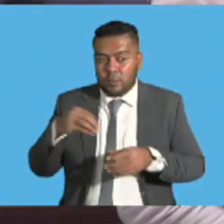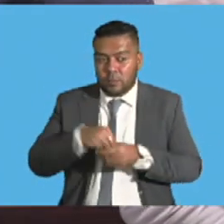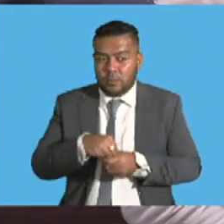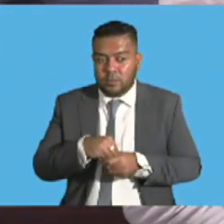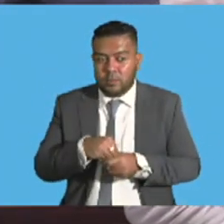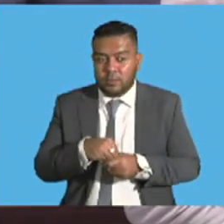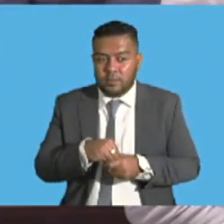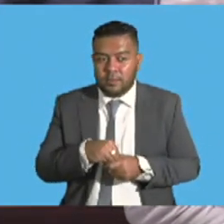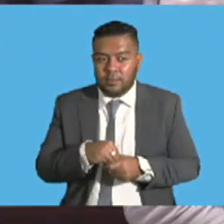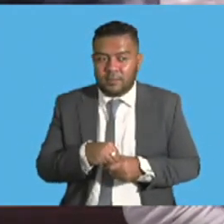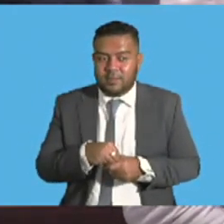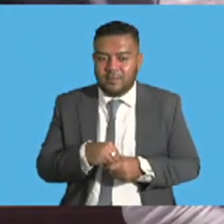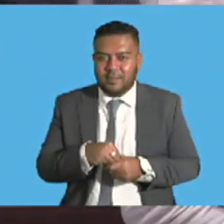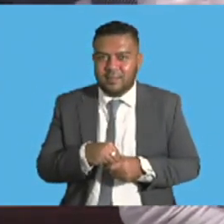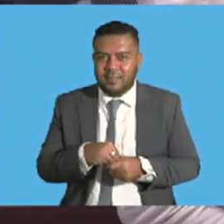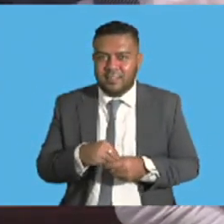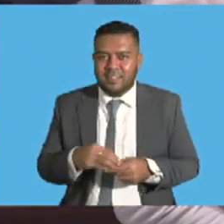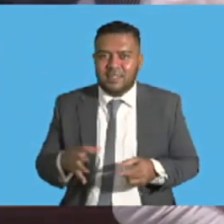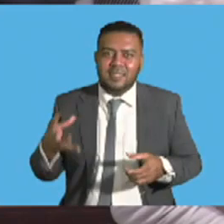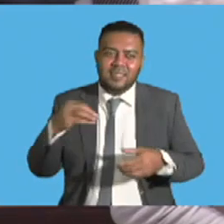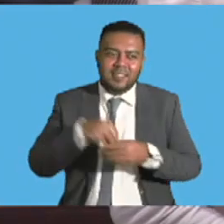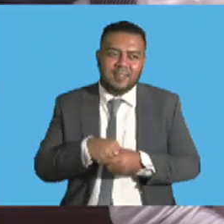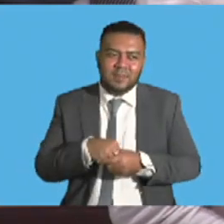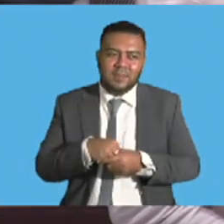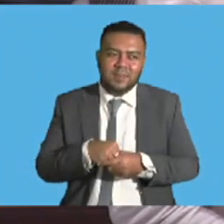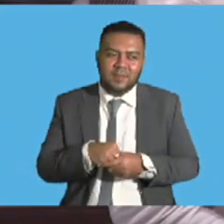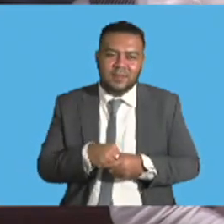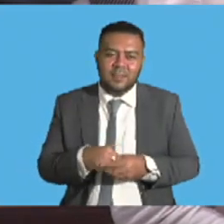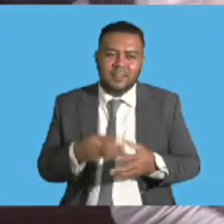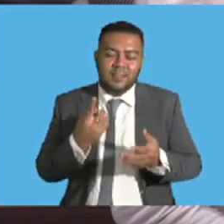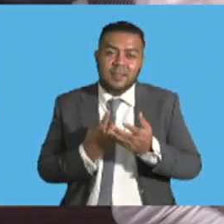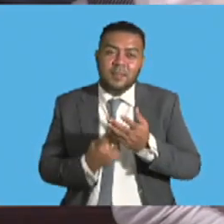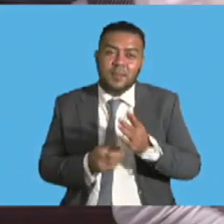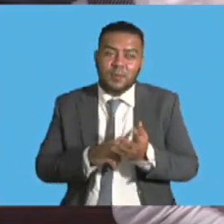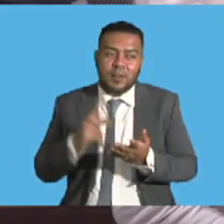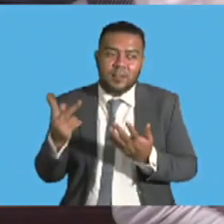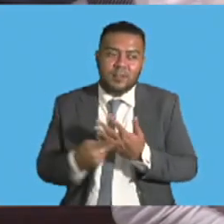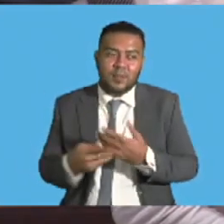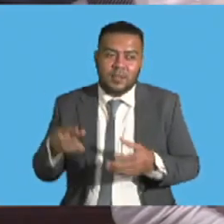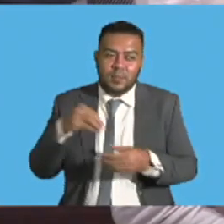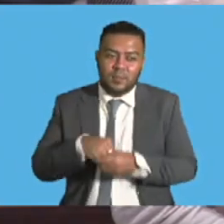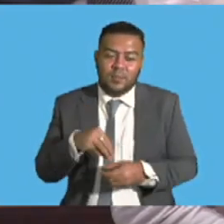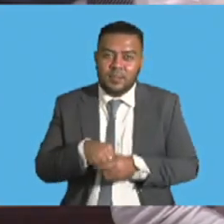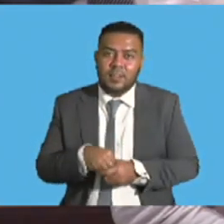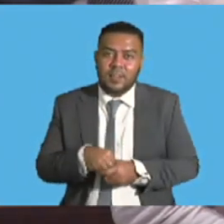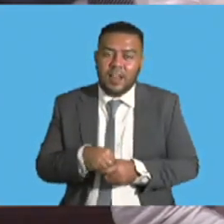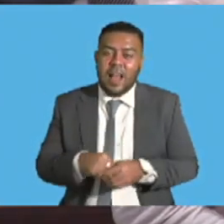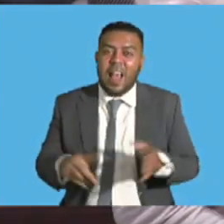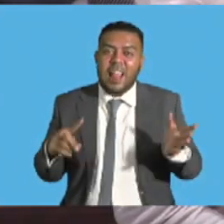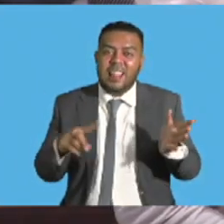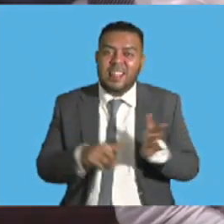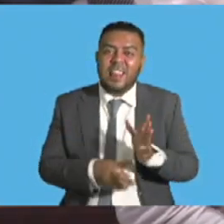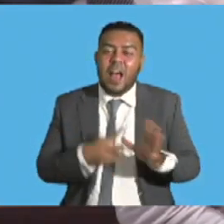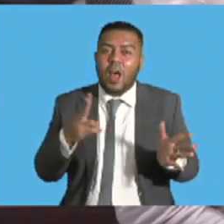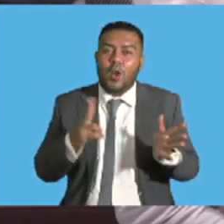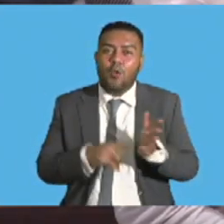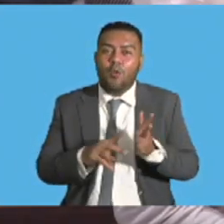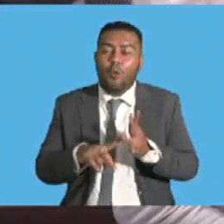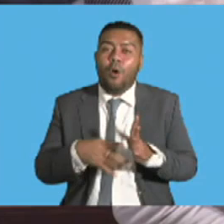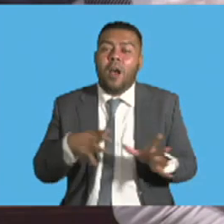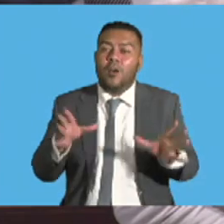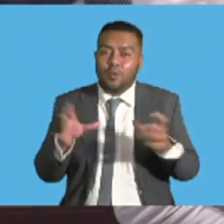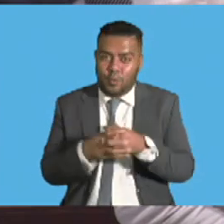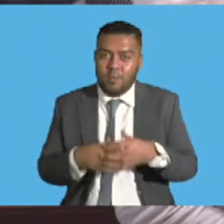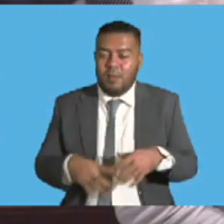quarter which have not commenced, but projects were approved, includes the Tanoa Group developments at Doobu Singatoka